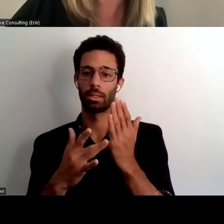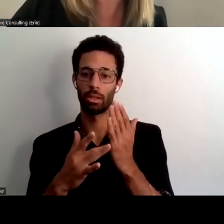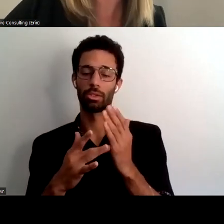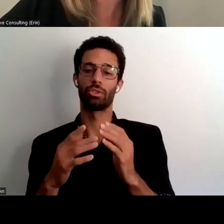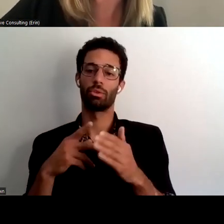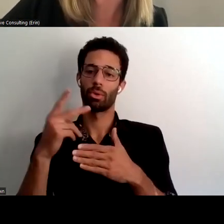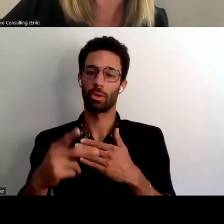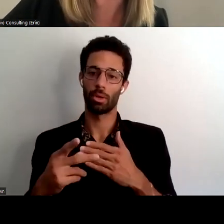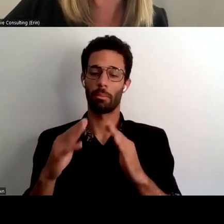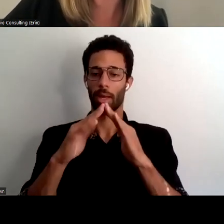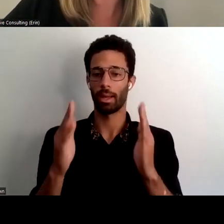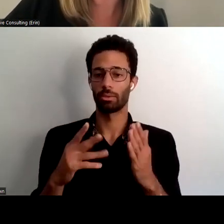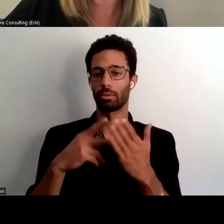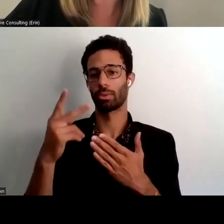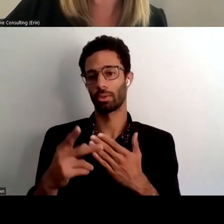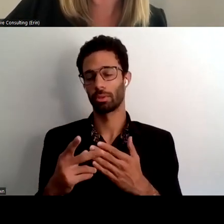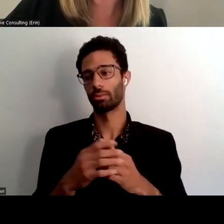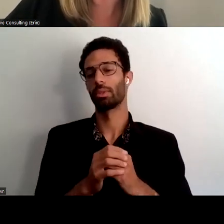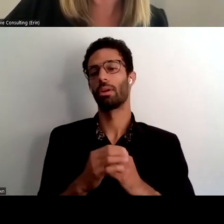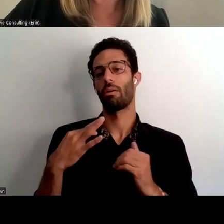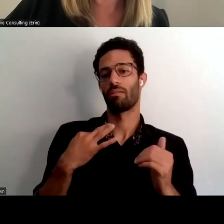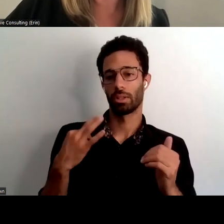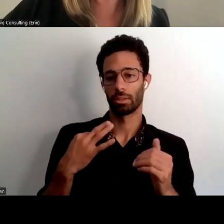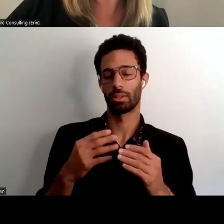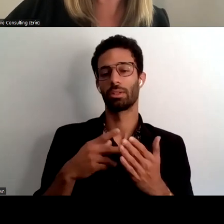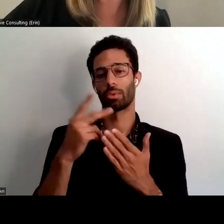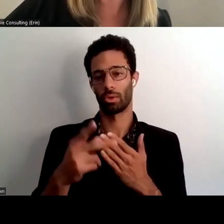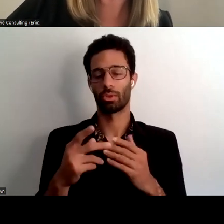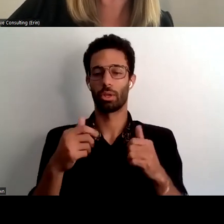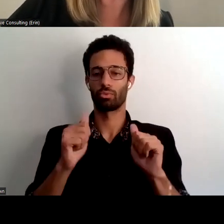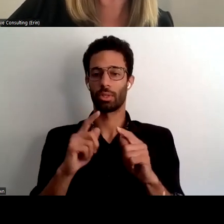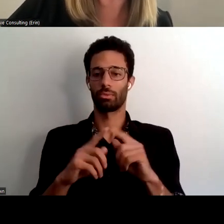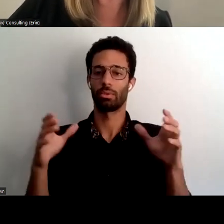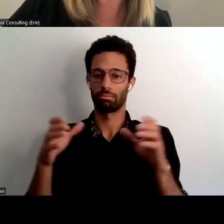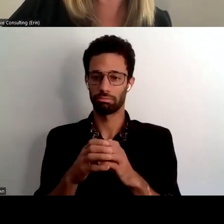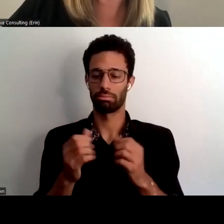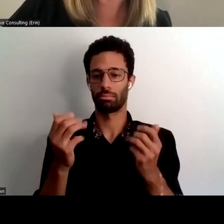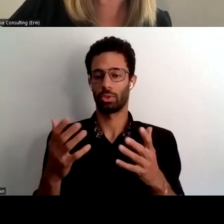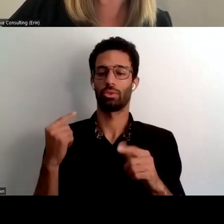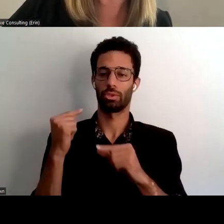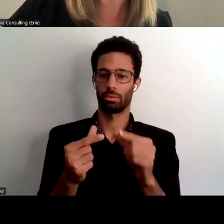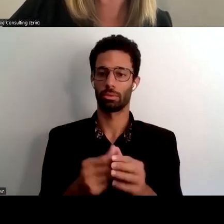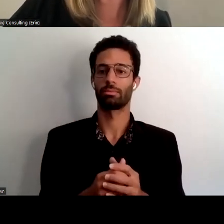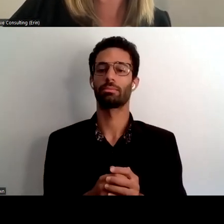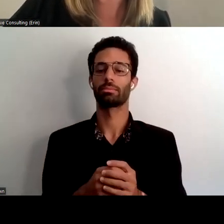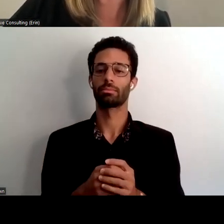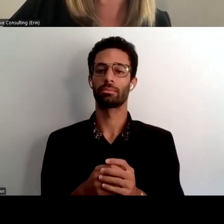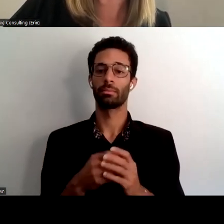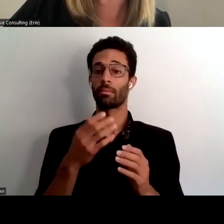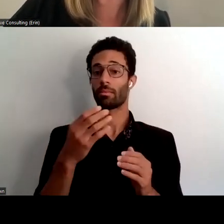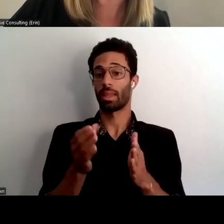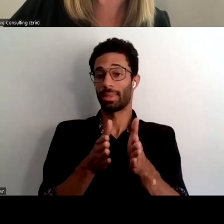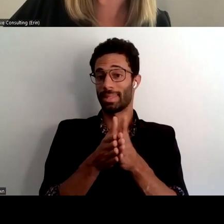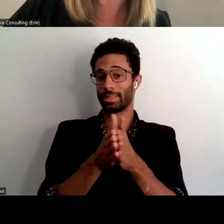volunteer programs that brought the two generations together uh and some even raised potential for incorporating an incentive for